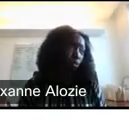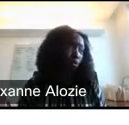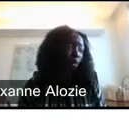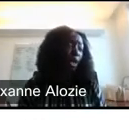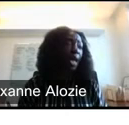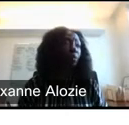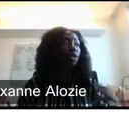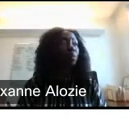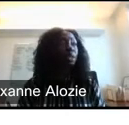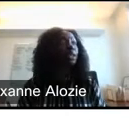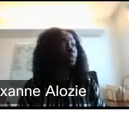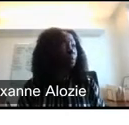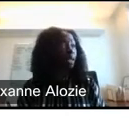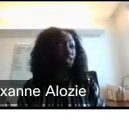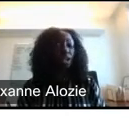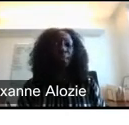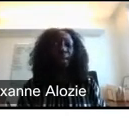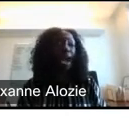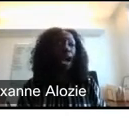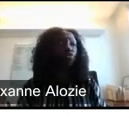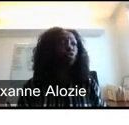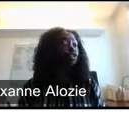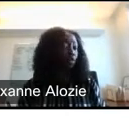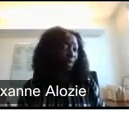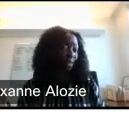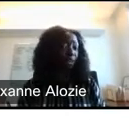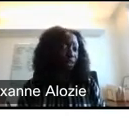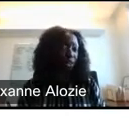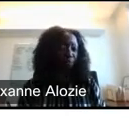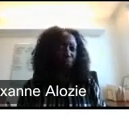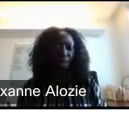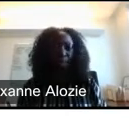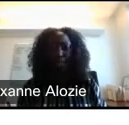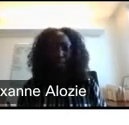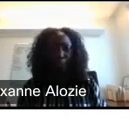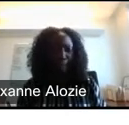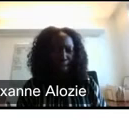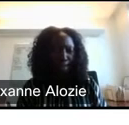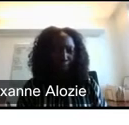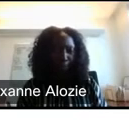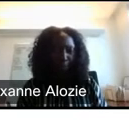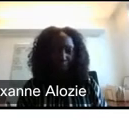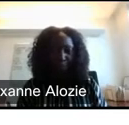this region before, and we're going to be looking at the bench, like how strong is your entire team? Next slide.